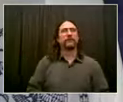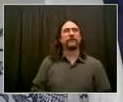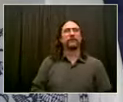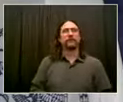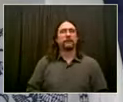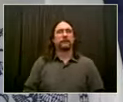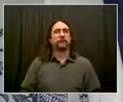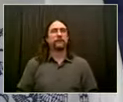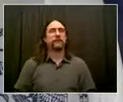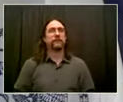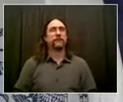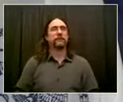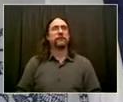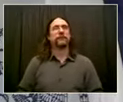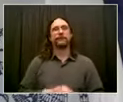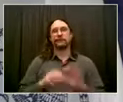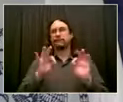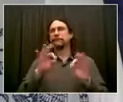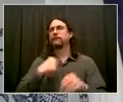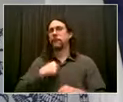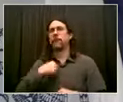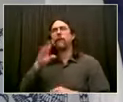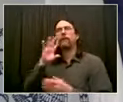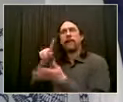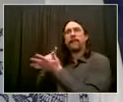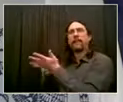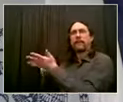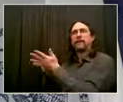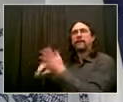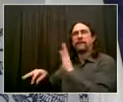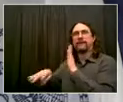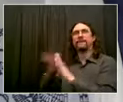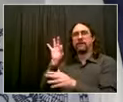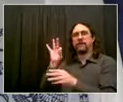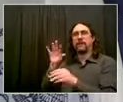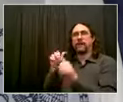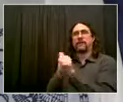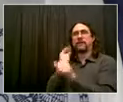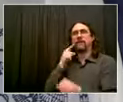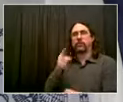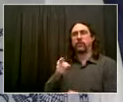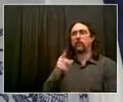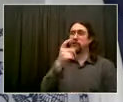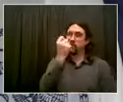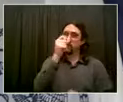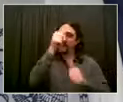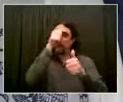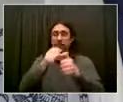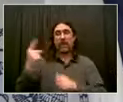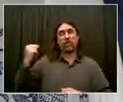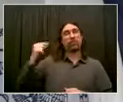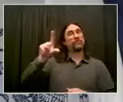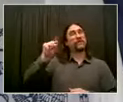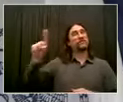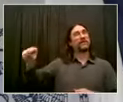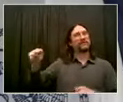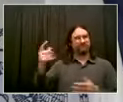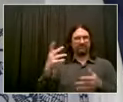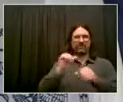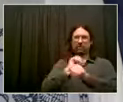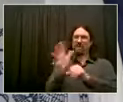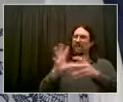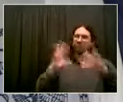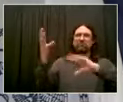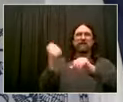their idea was strike a balance in all things and show the different perspectives on history. So we want to follow through on that. We'll get you an update right